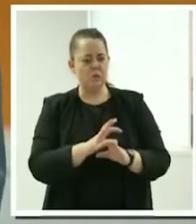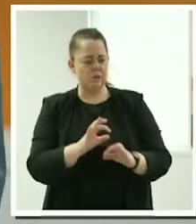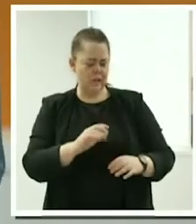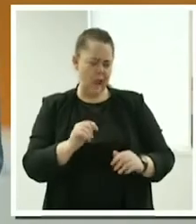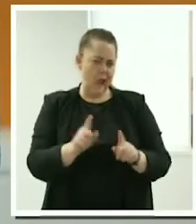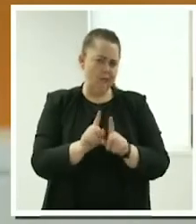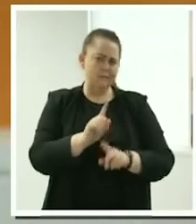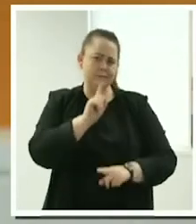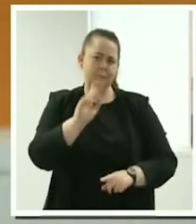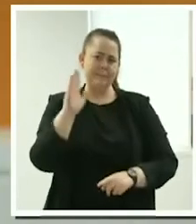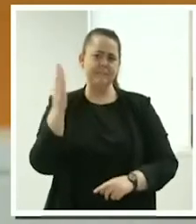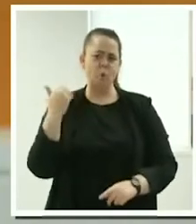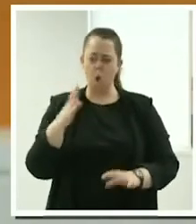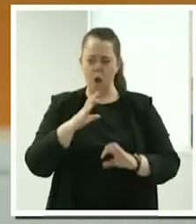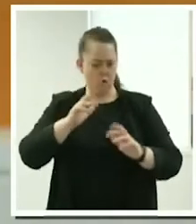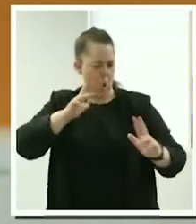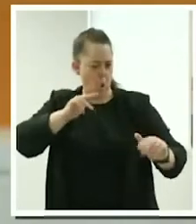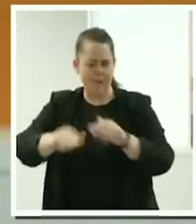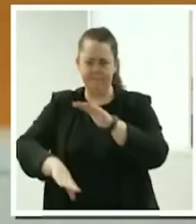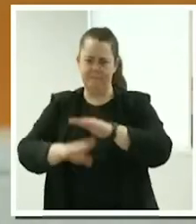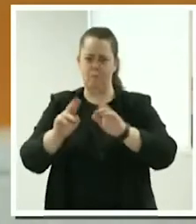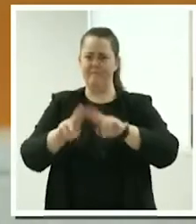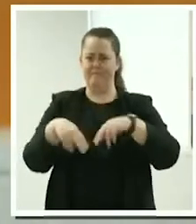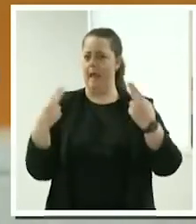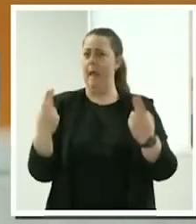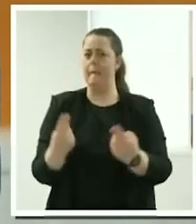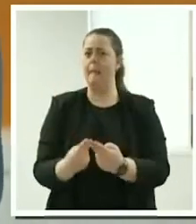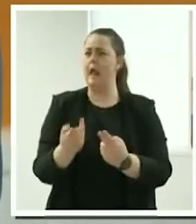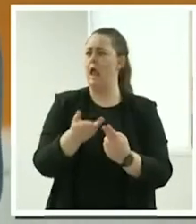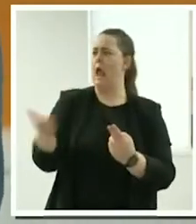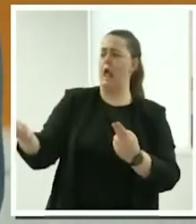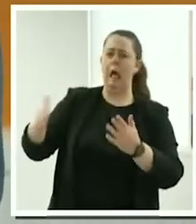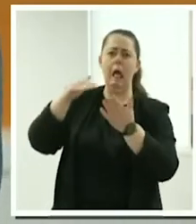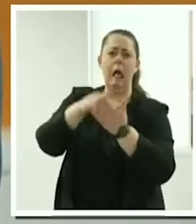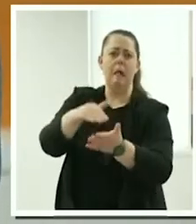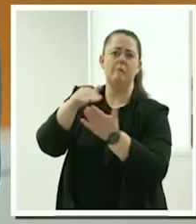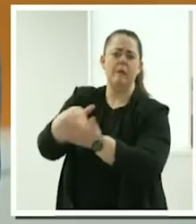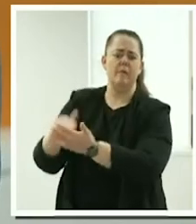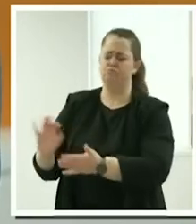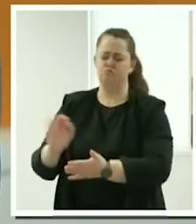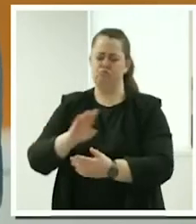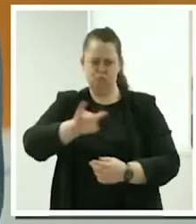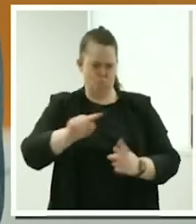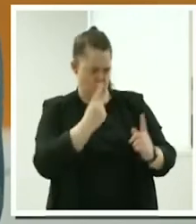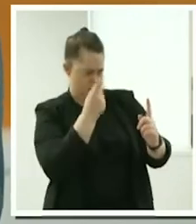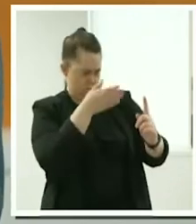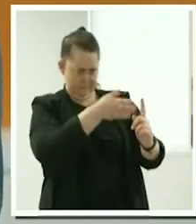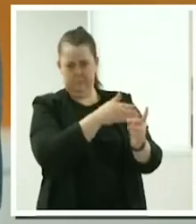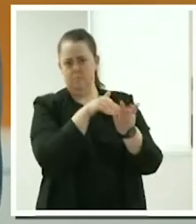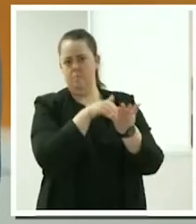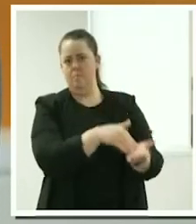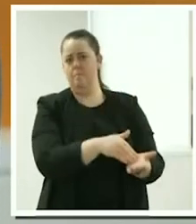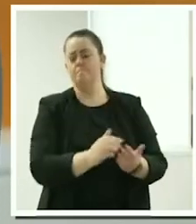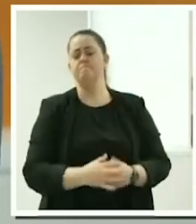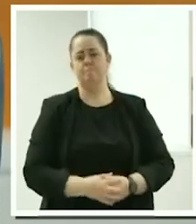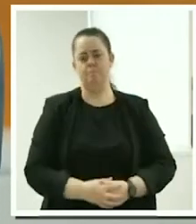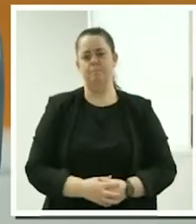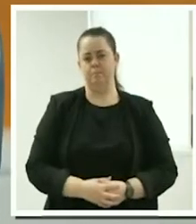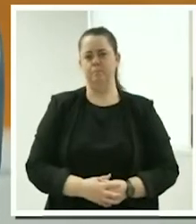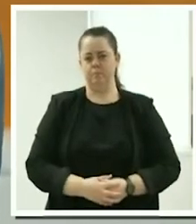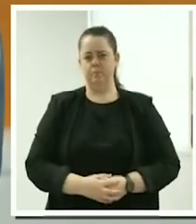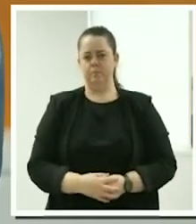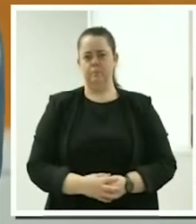family, you're there to look after the client that you're there to look after.